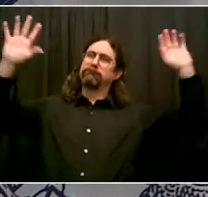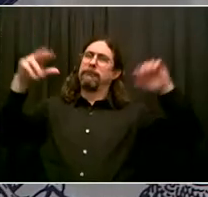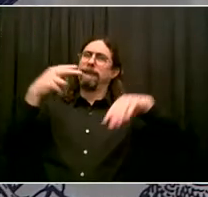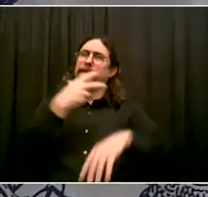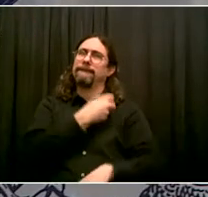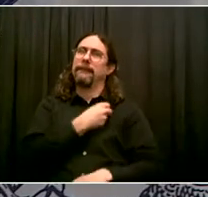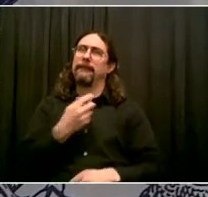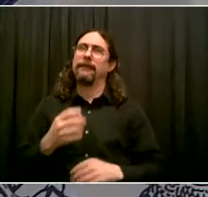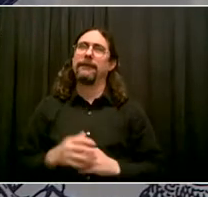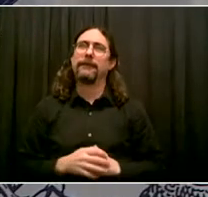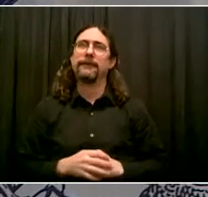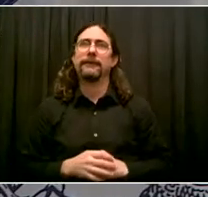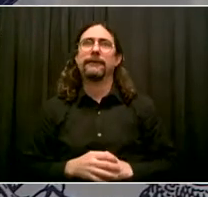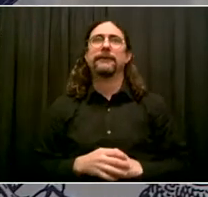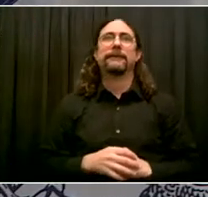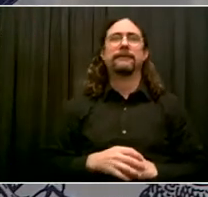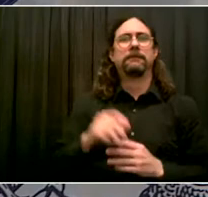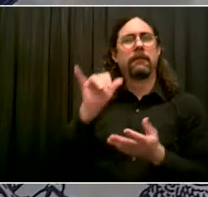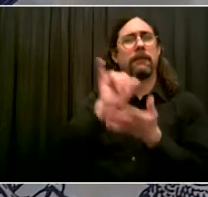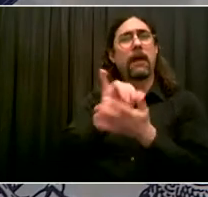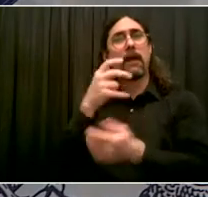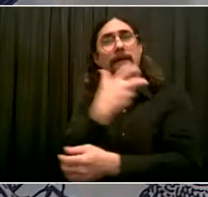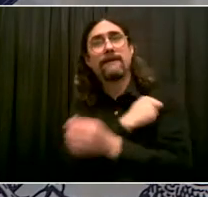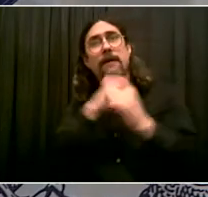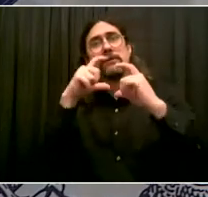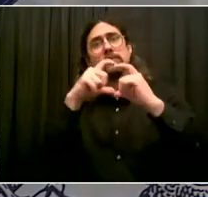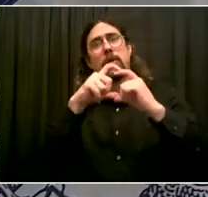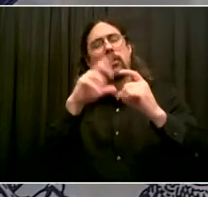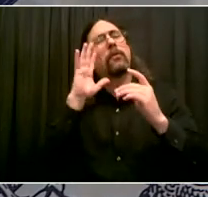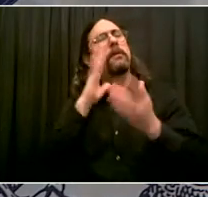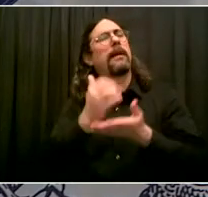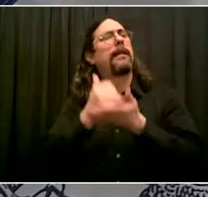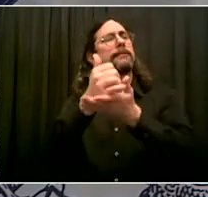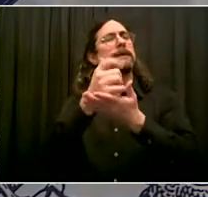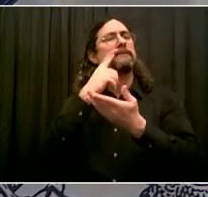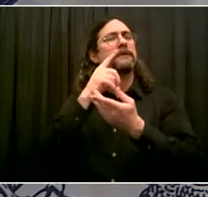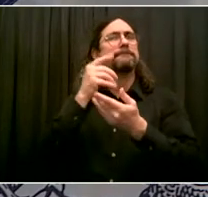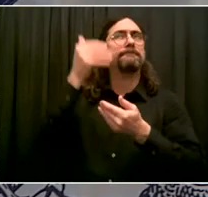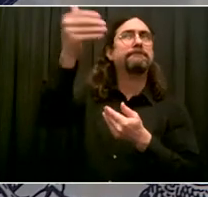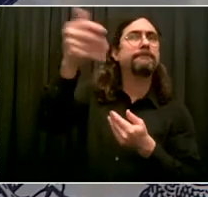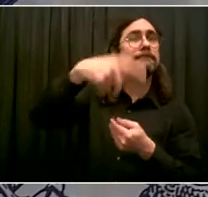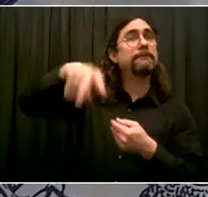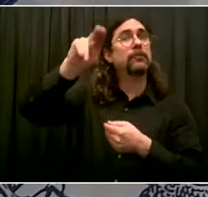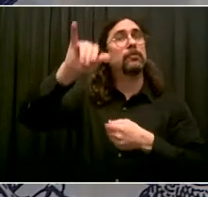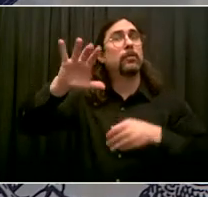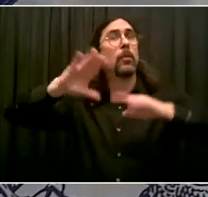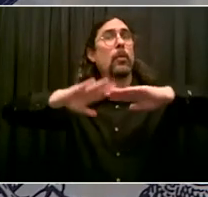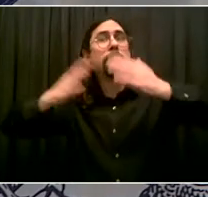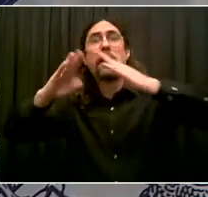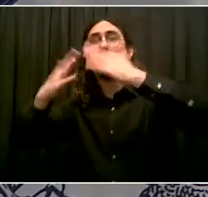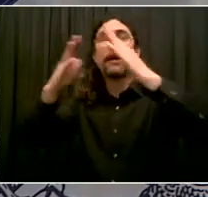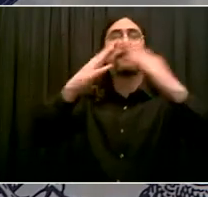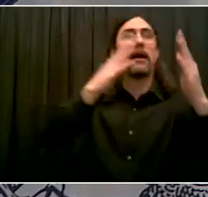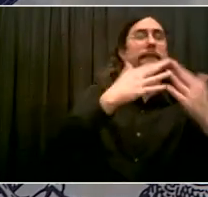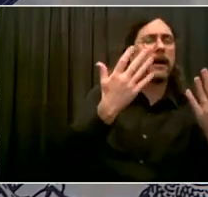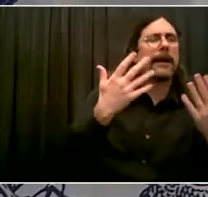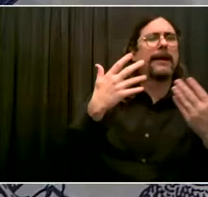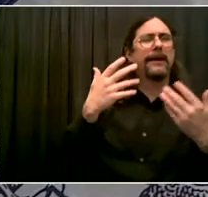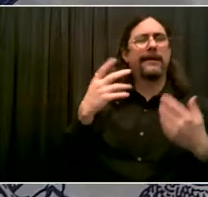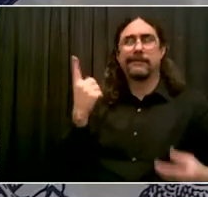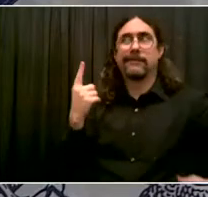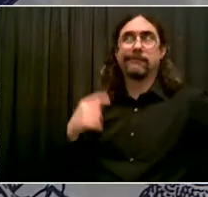is why I'm talking about the Johnson and Johnson vaccine today, because this is the game changer. First of all, it's going to change our supply intensely.